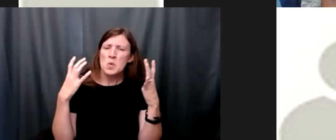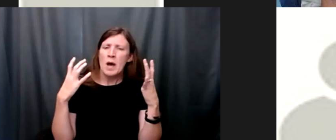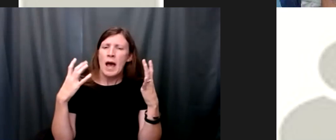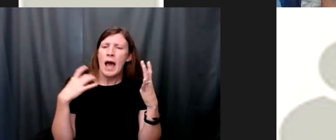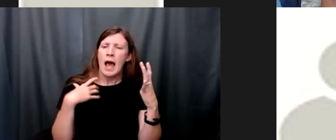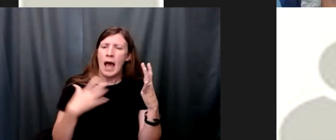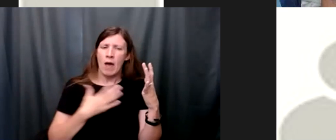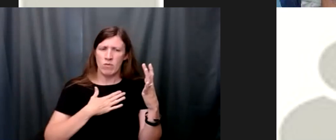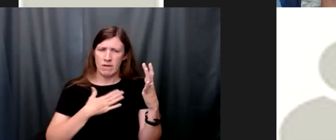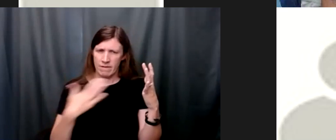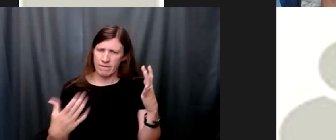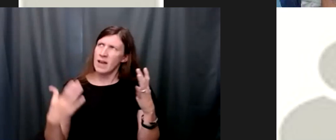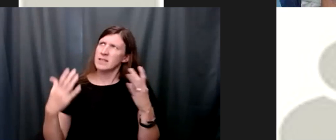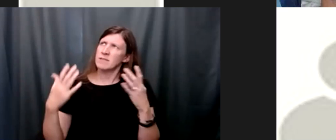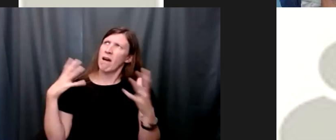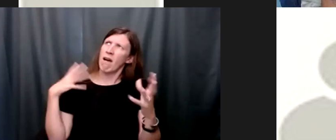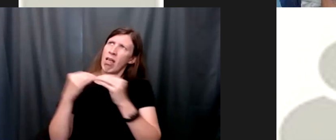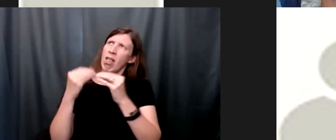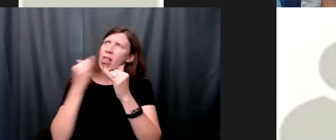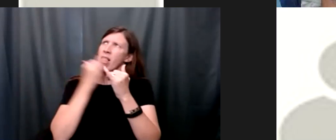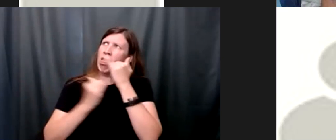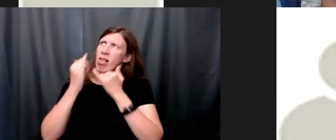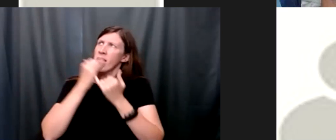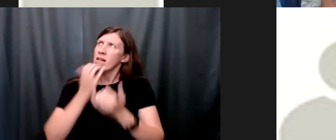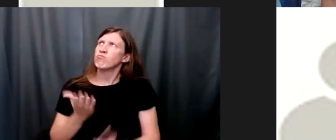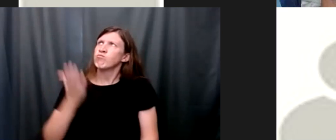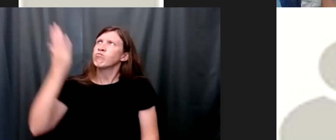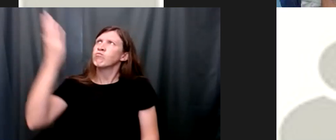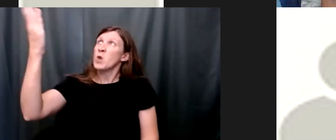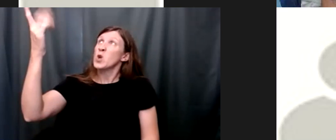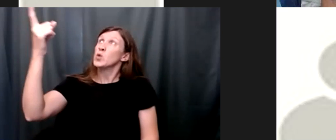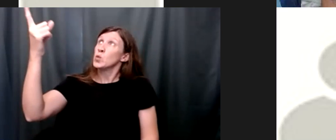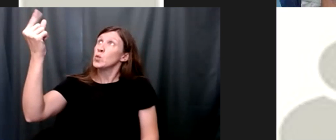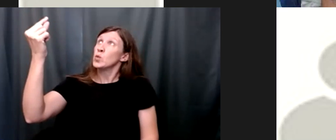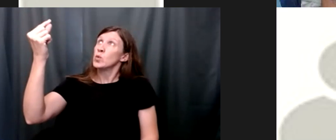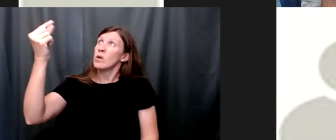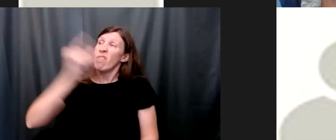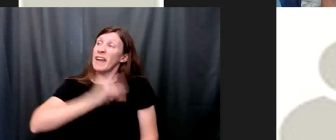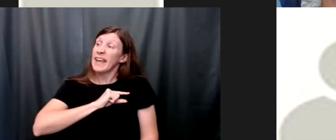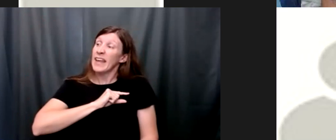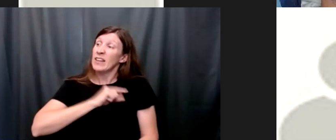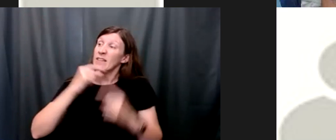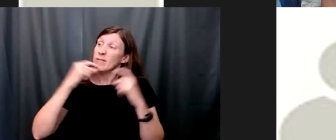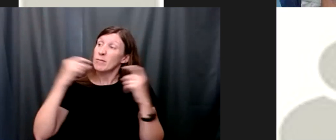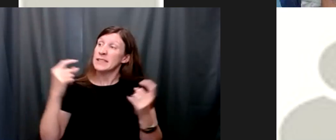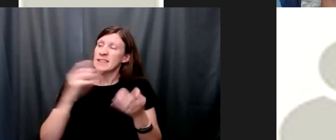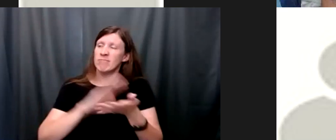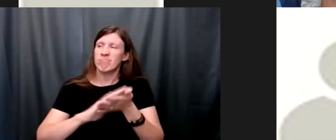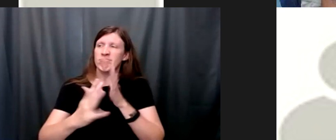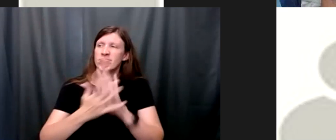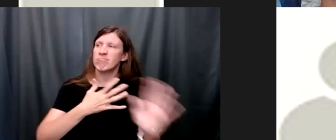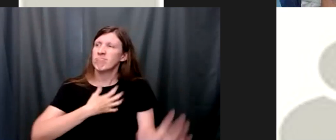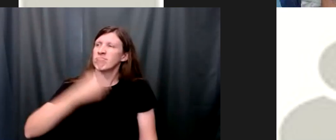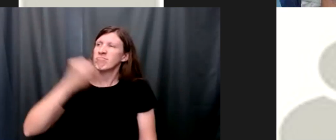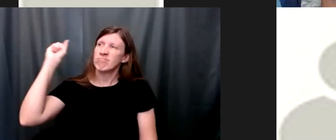will confess my transgressions to the lord and you forgave the guilt of my sin he removes the guilt and the shame that we carry